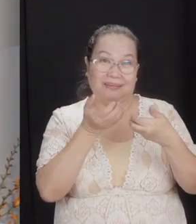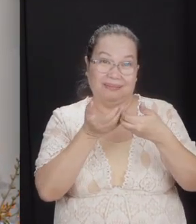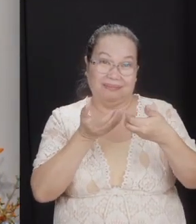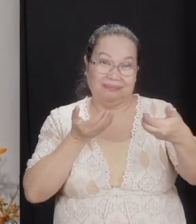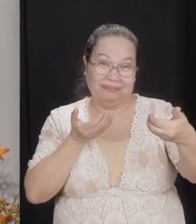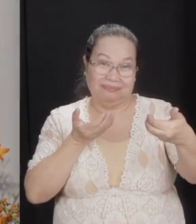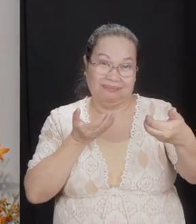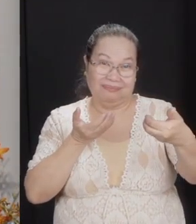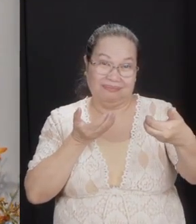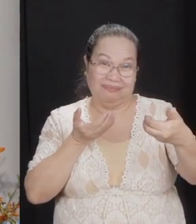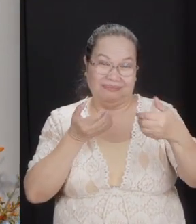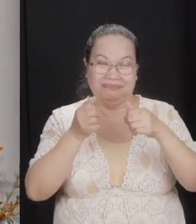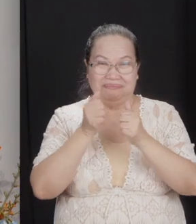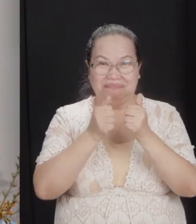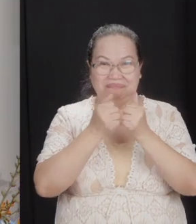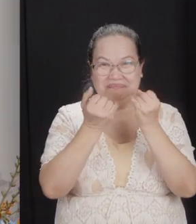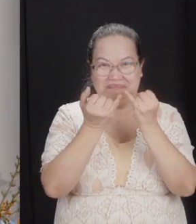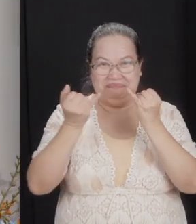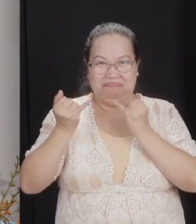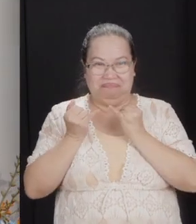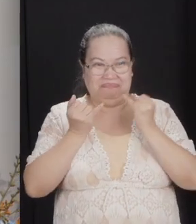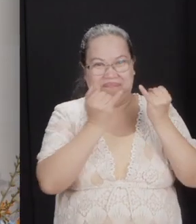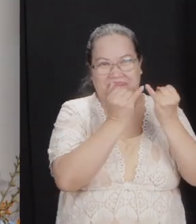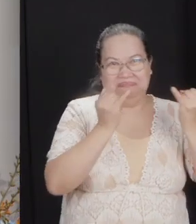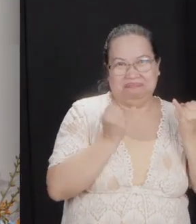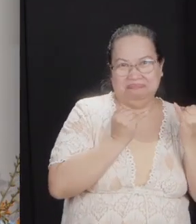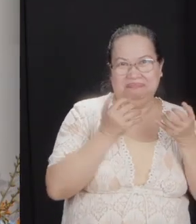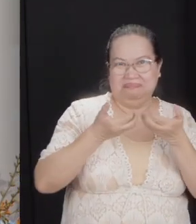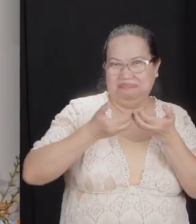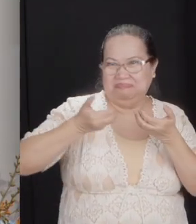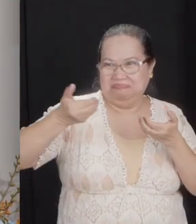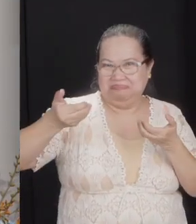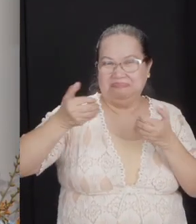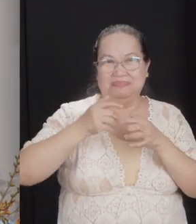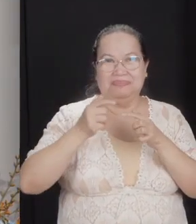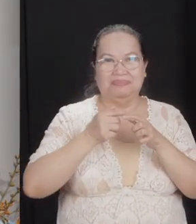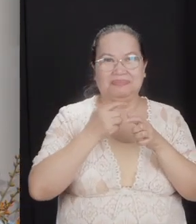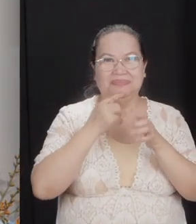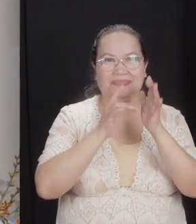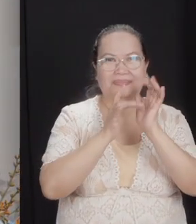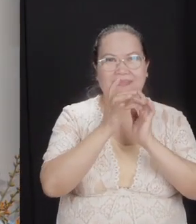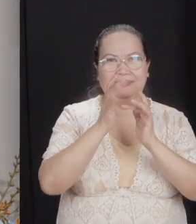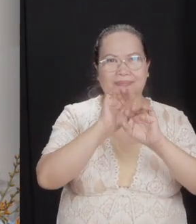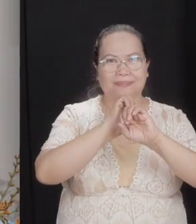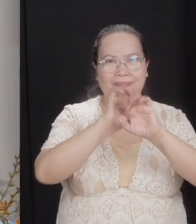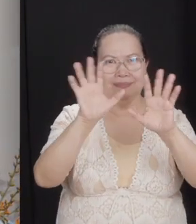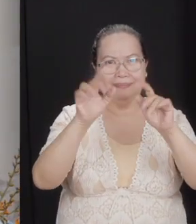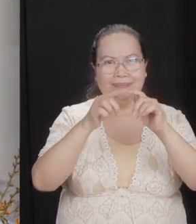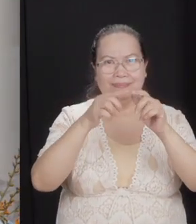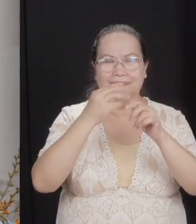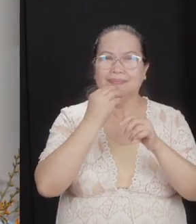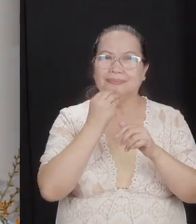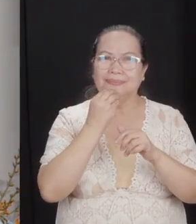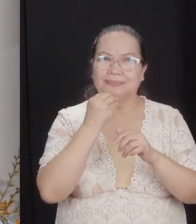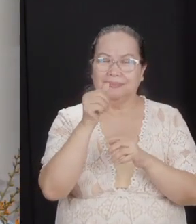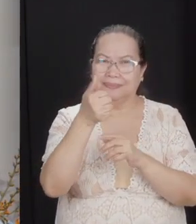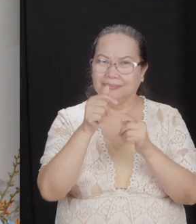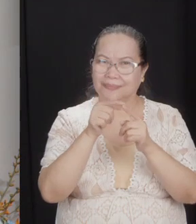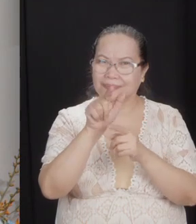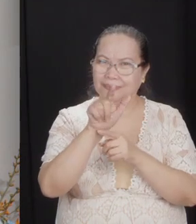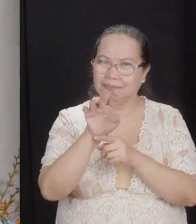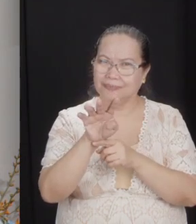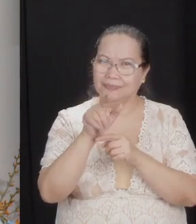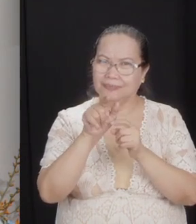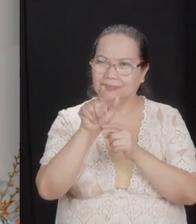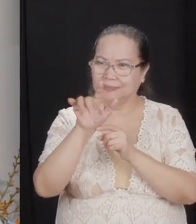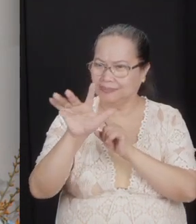might get used to emotional distance from other Christians, and the Bible is very clear, in Hebrews 10, 24 to 25, that's not